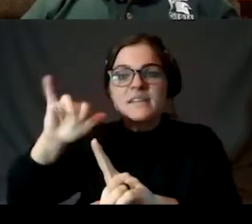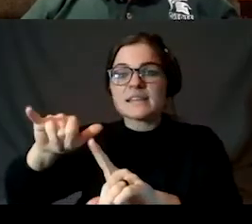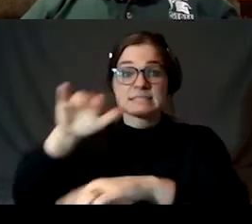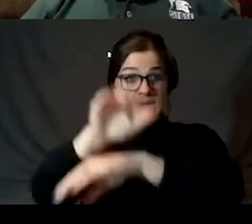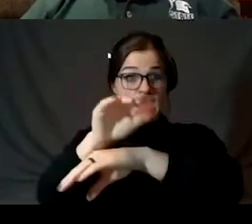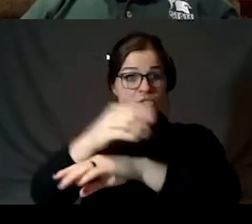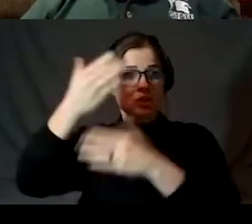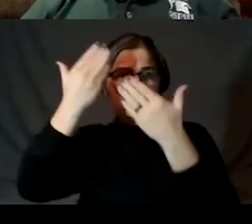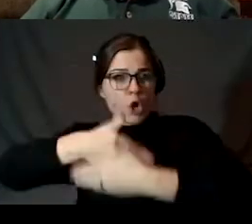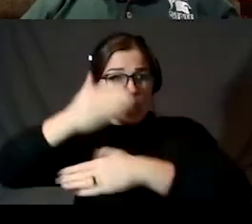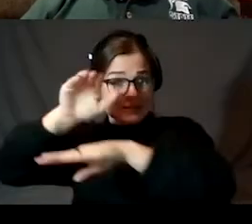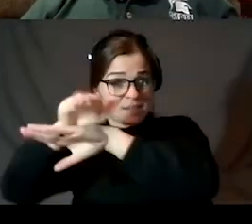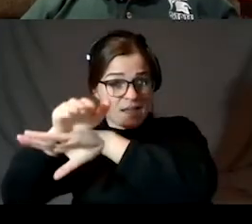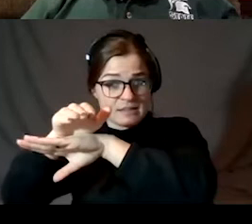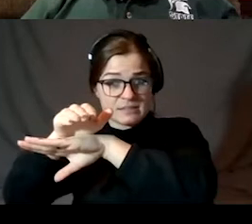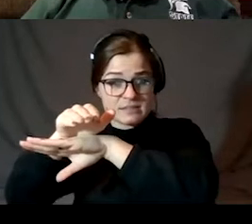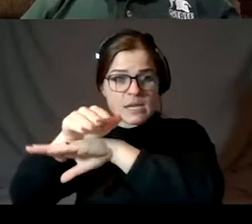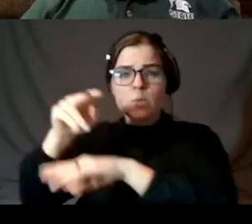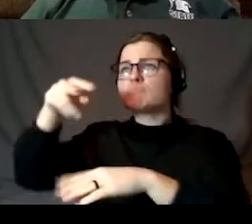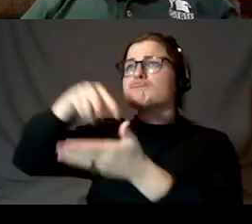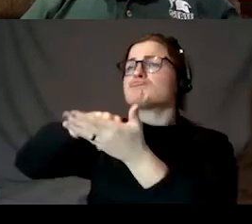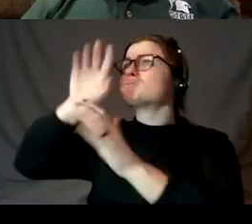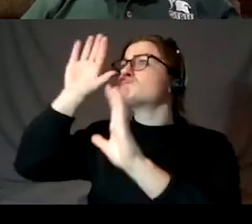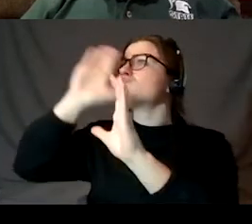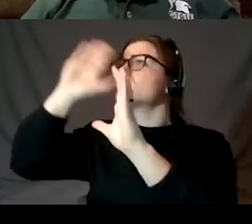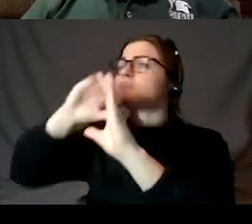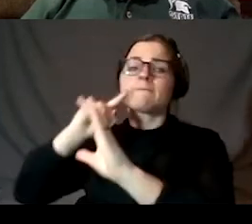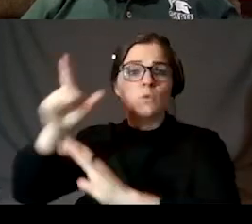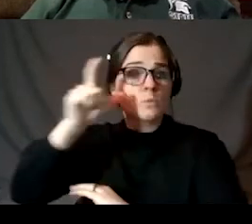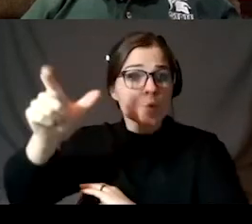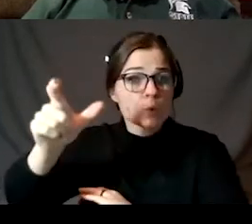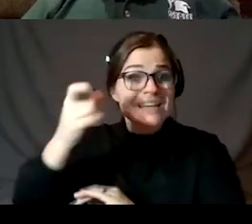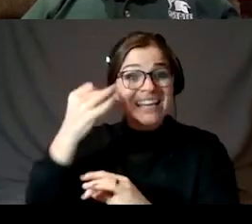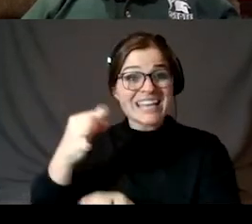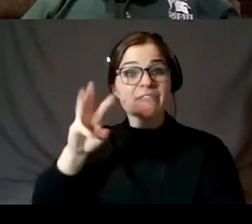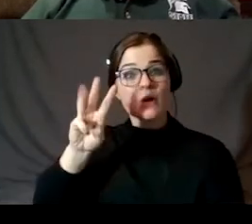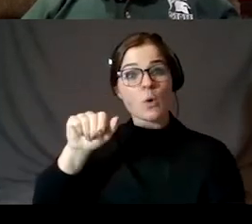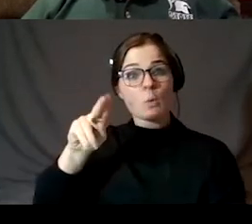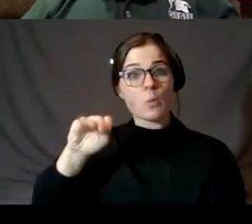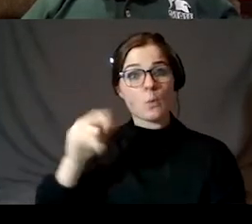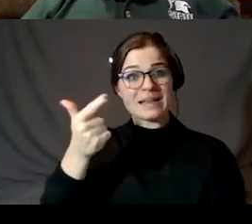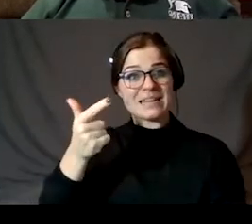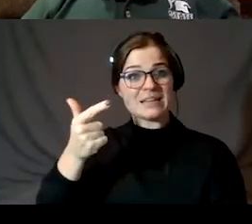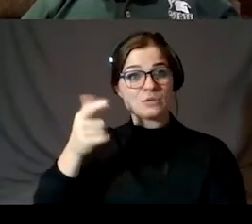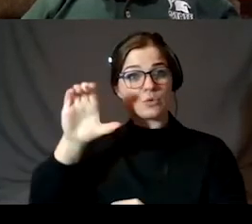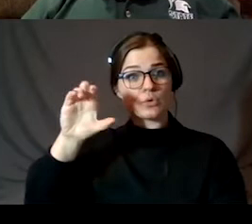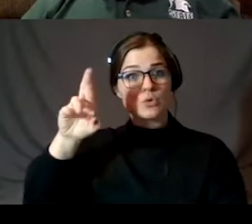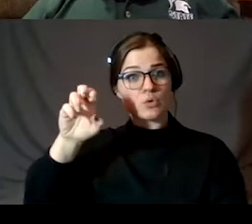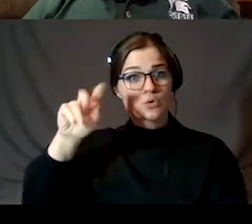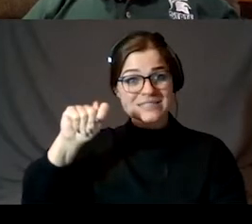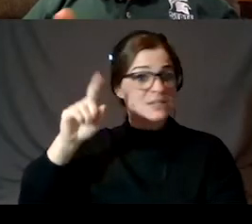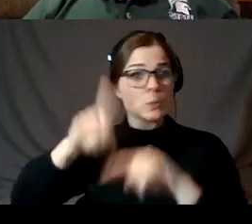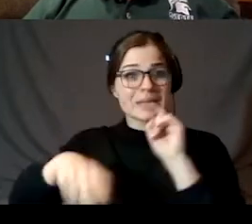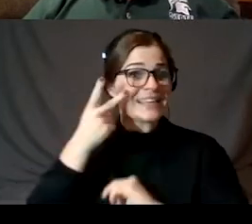right here and we're standing here looking for the moon, if the moon happens to be a waning crescent, it's already set. We can't see it.